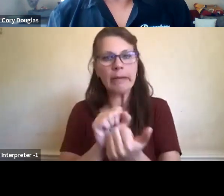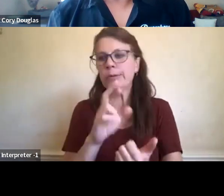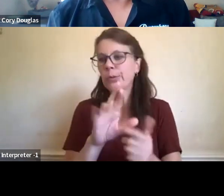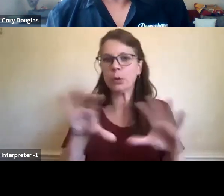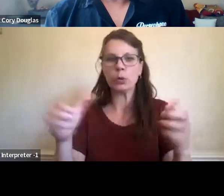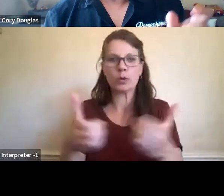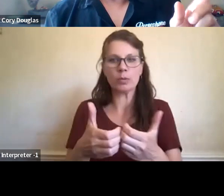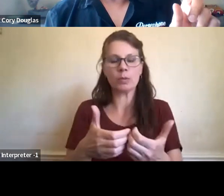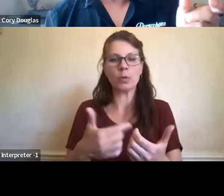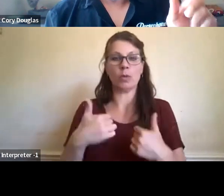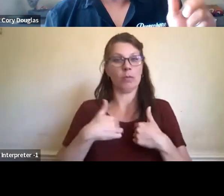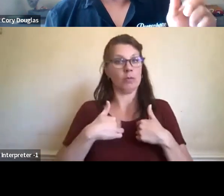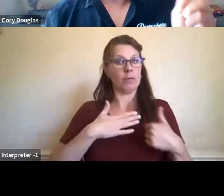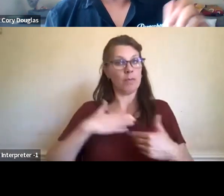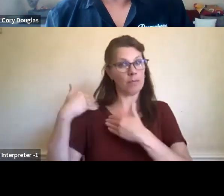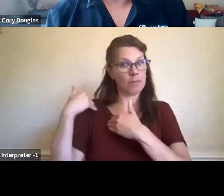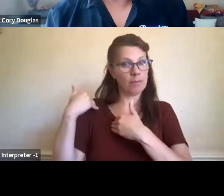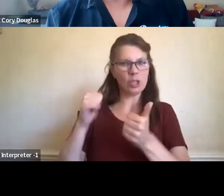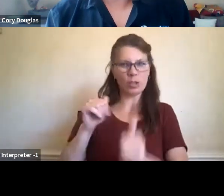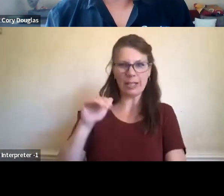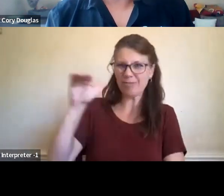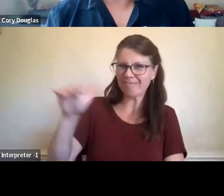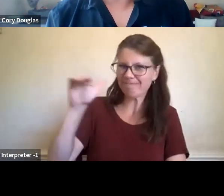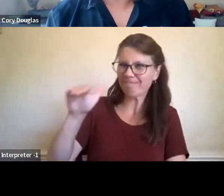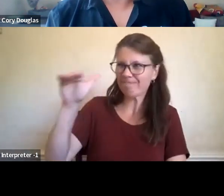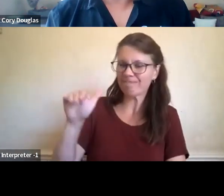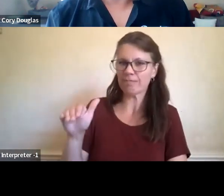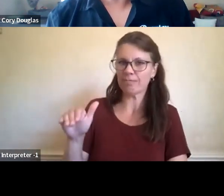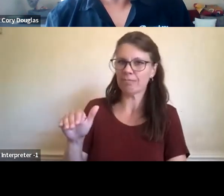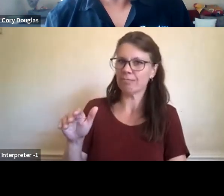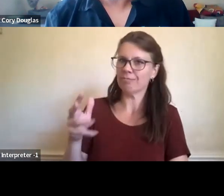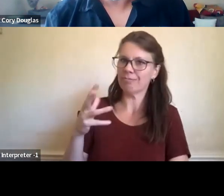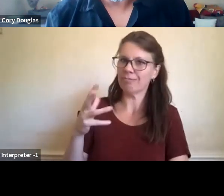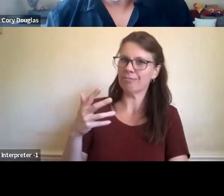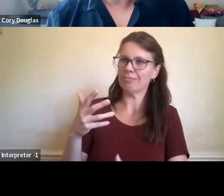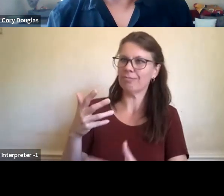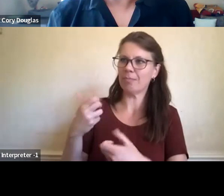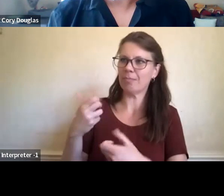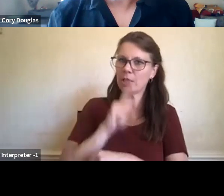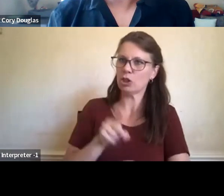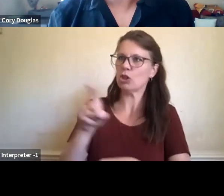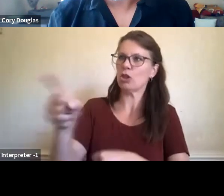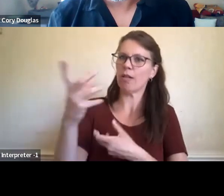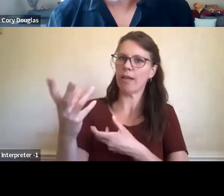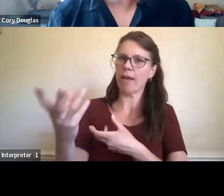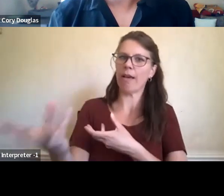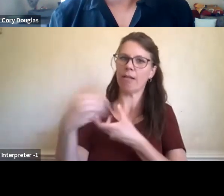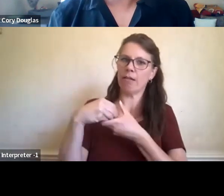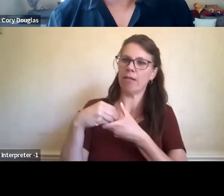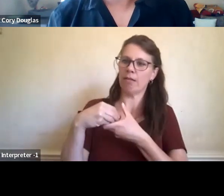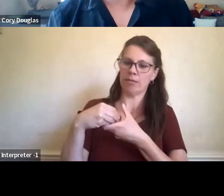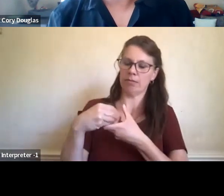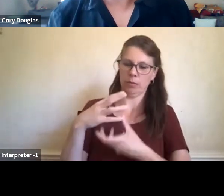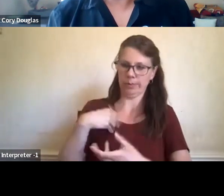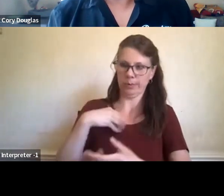And, and, and, and Ginger, you and I are trying to establish, um, policy around that. What is that? How does that work with the